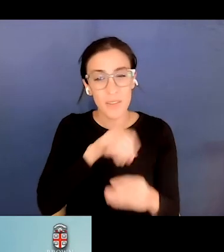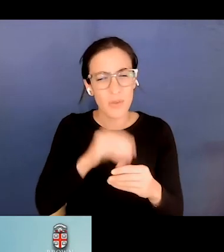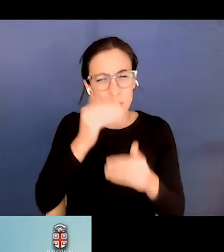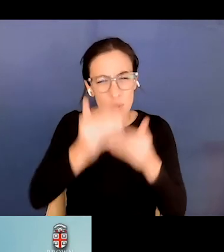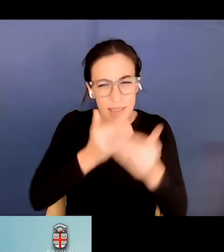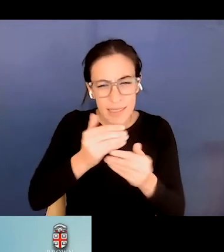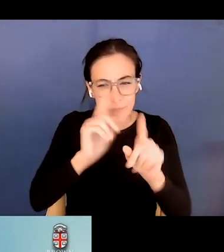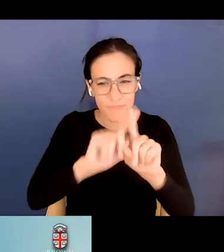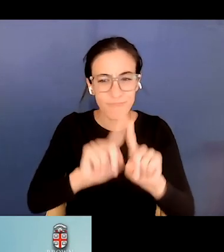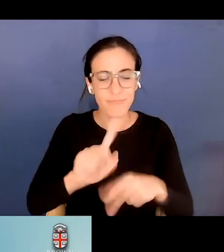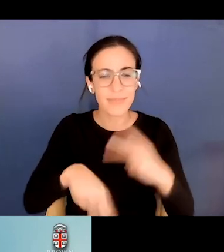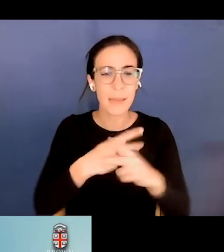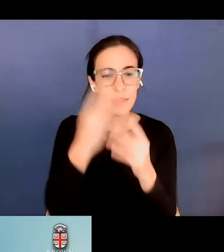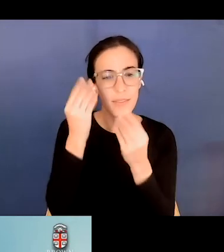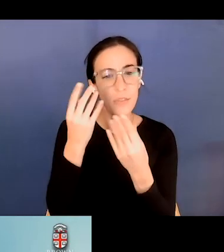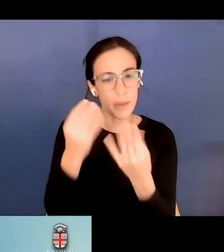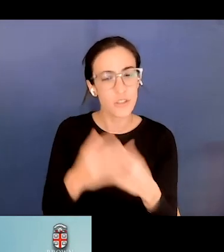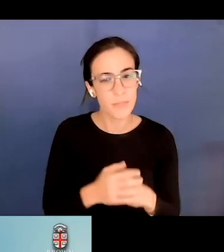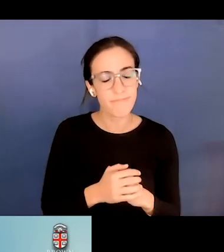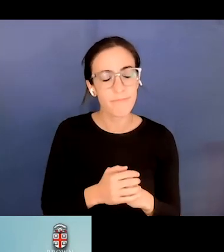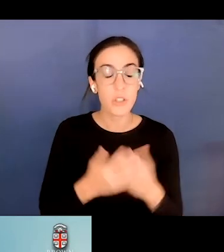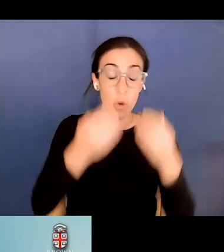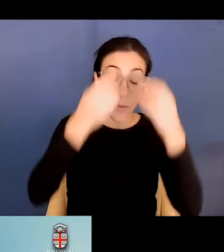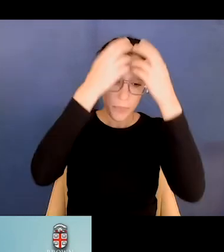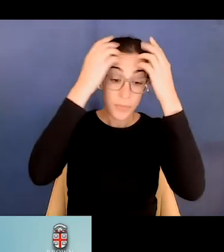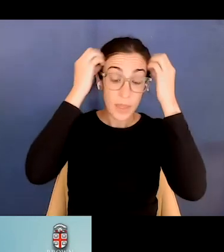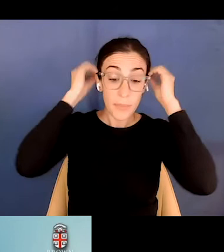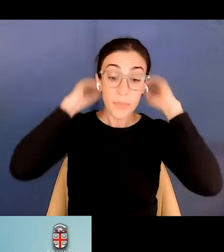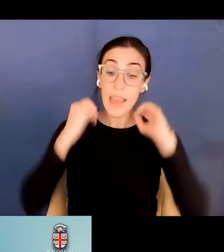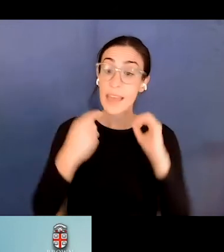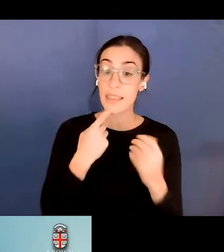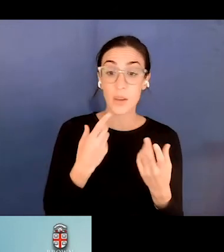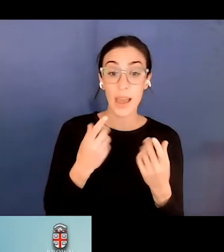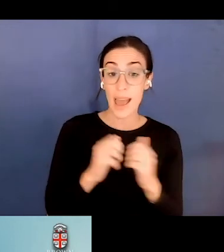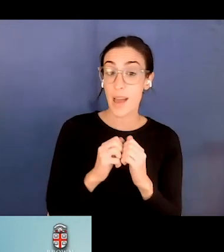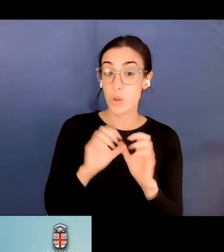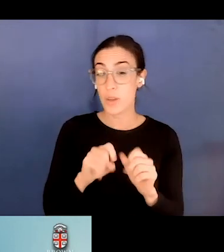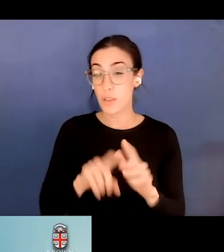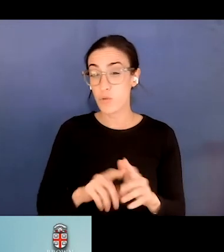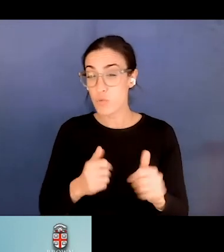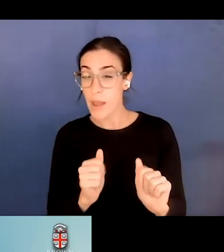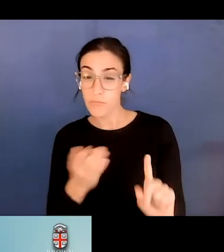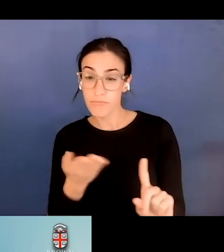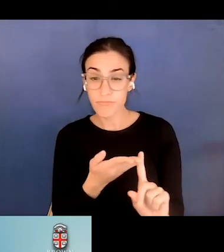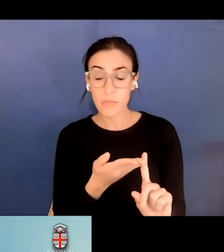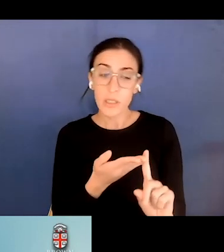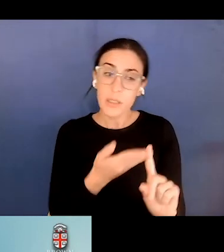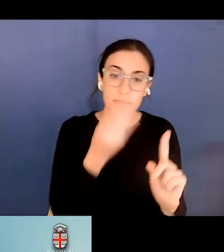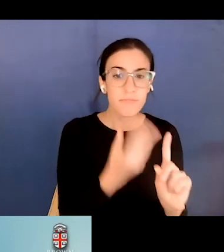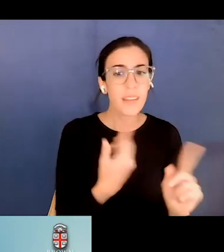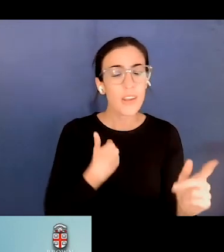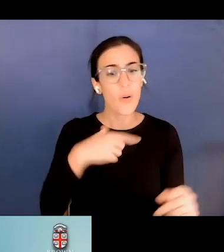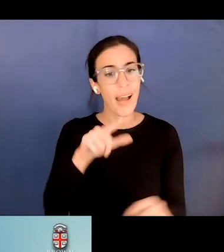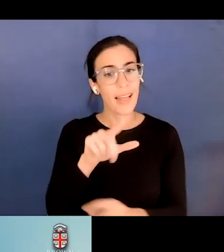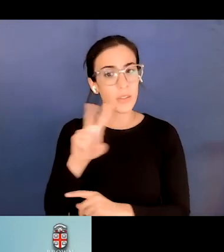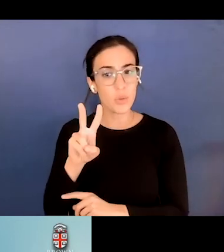I just, what the argument I think you can make is that L2 listening is hard. Um, you want them to use whatever resources they